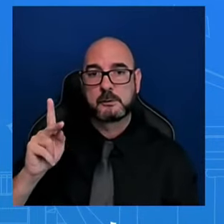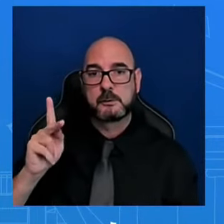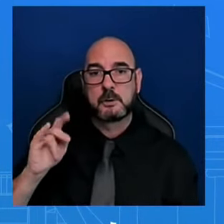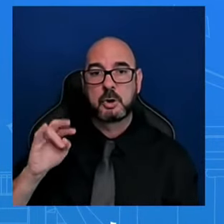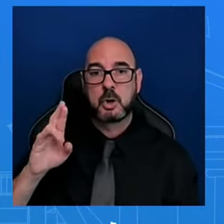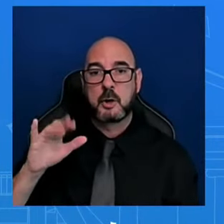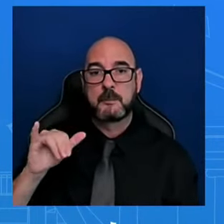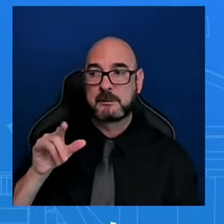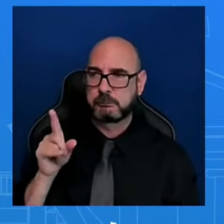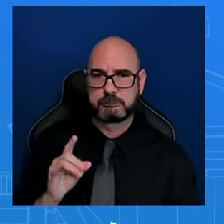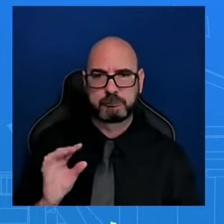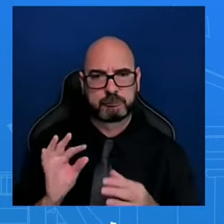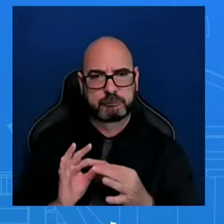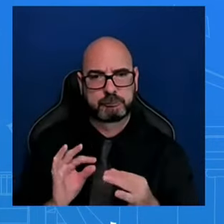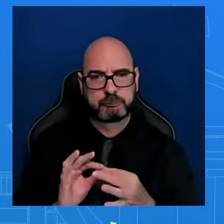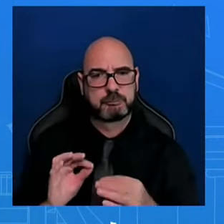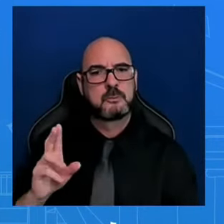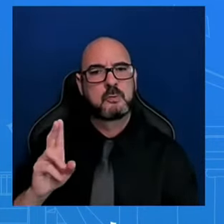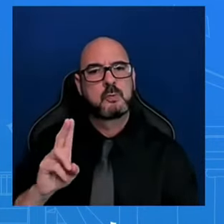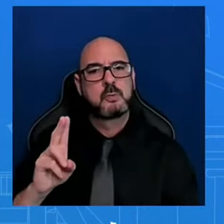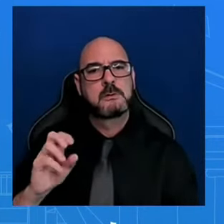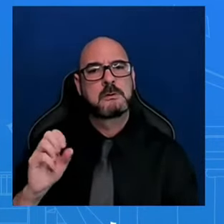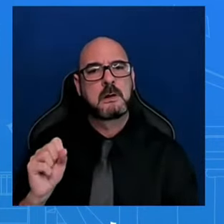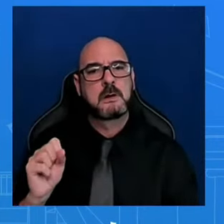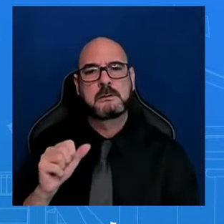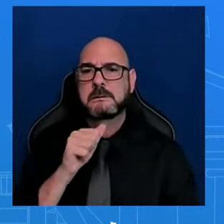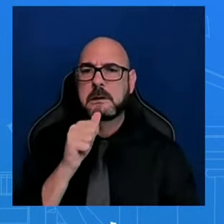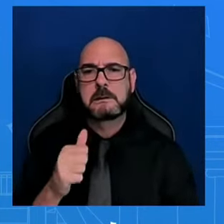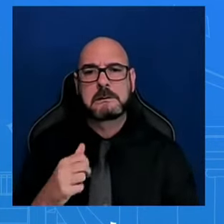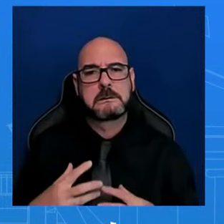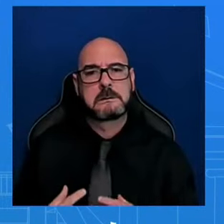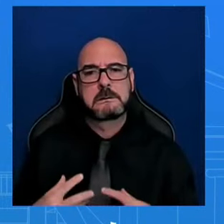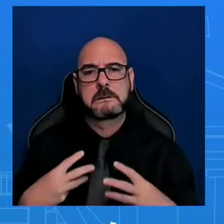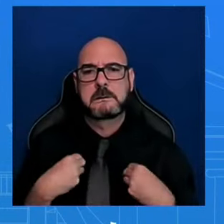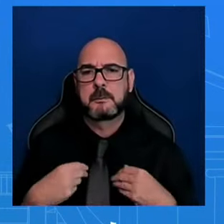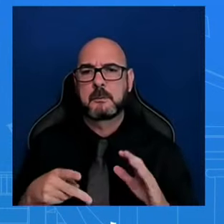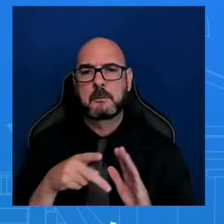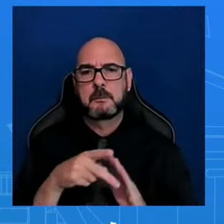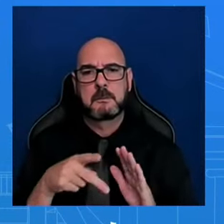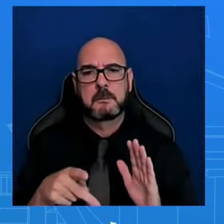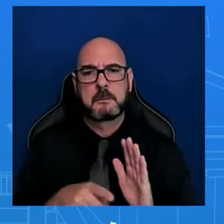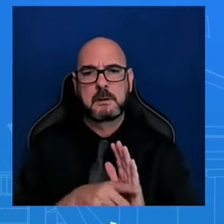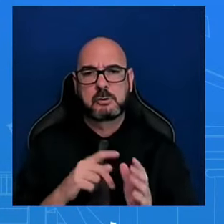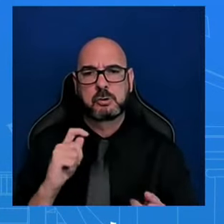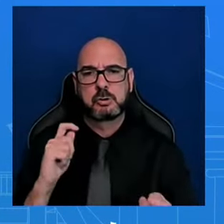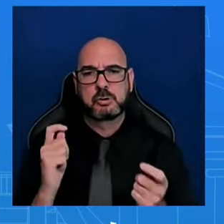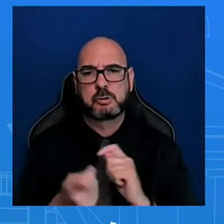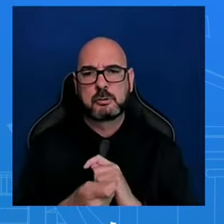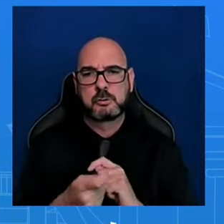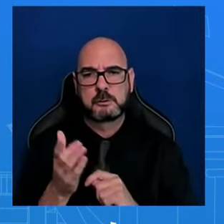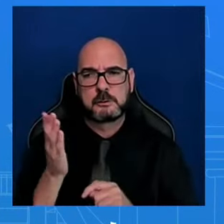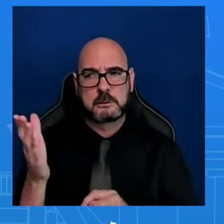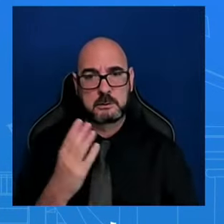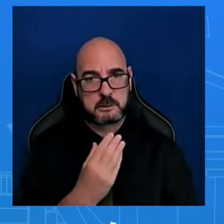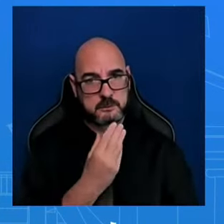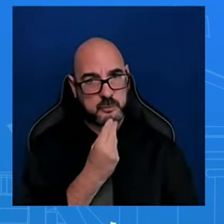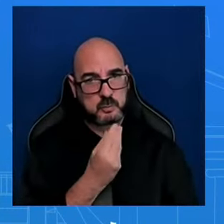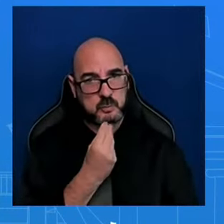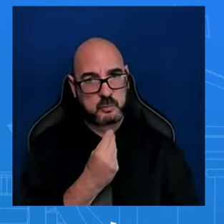their policy towards Israel until they finished their review of the World Central Kitchen strike.